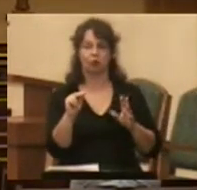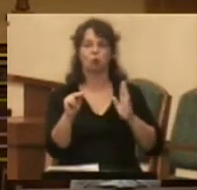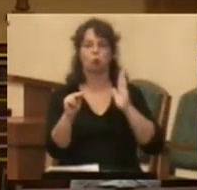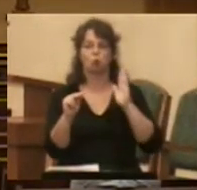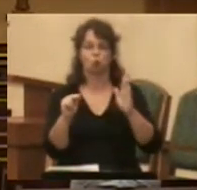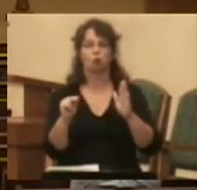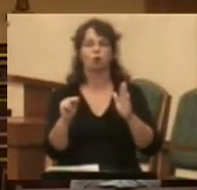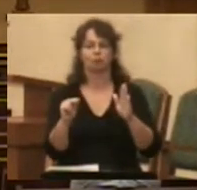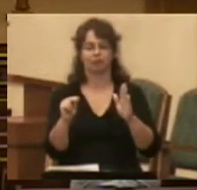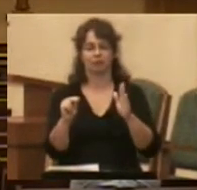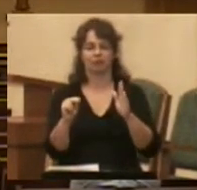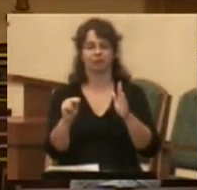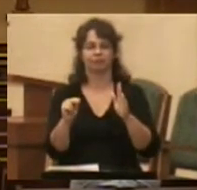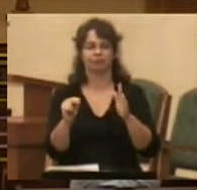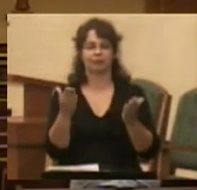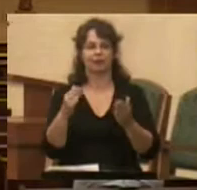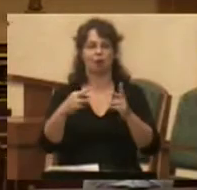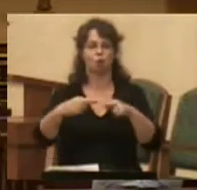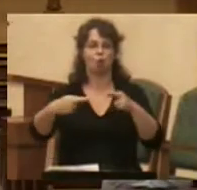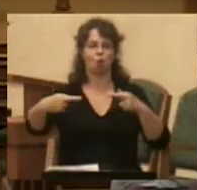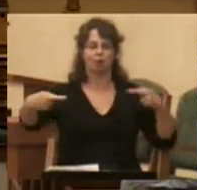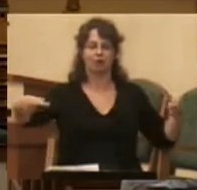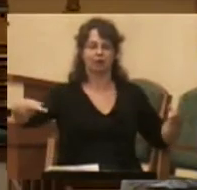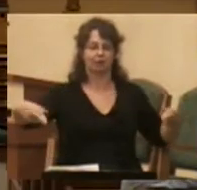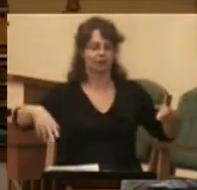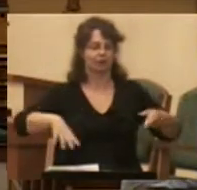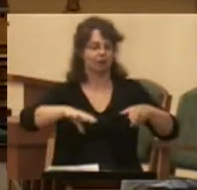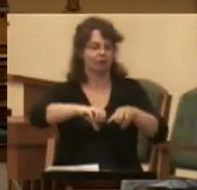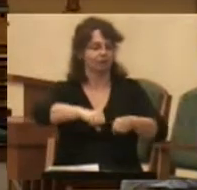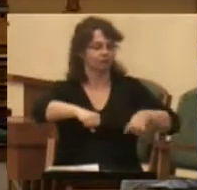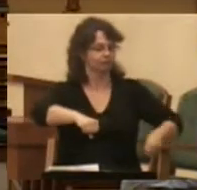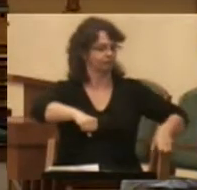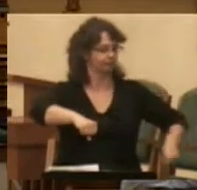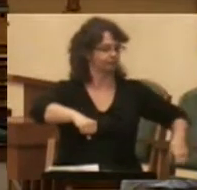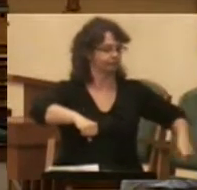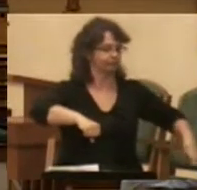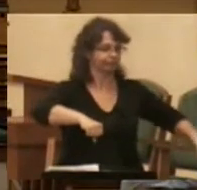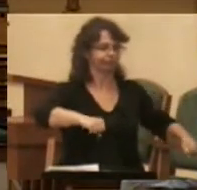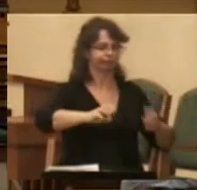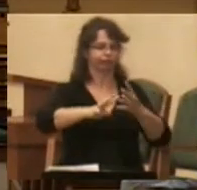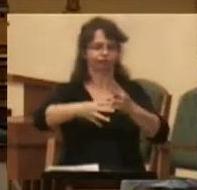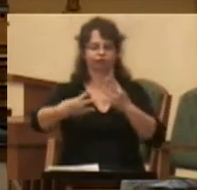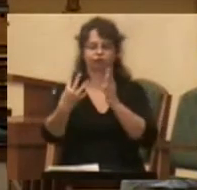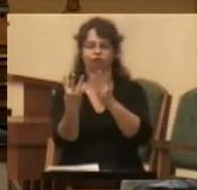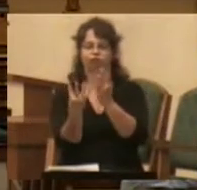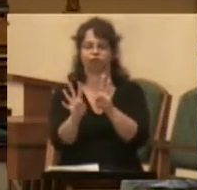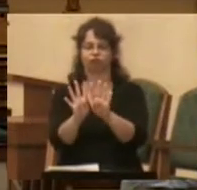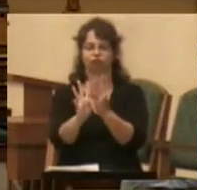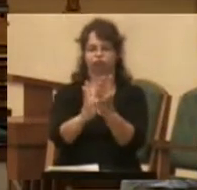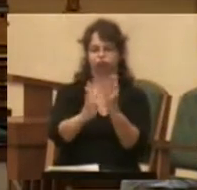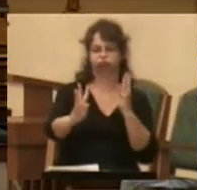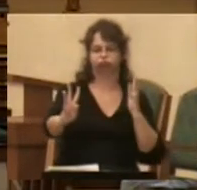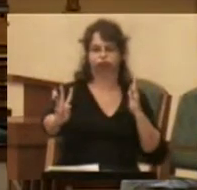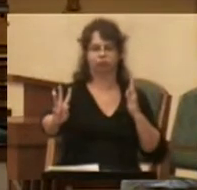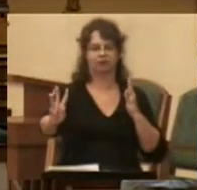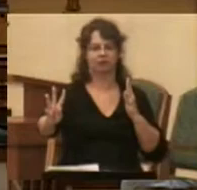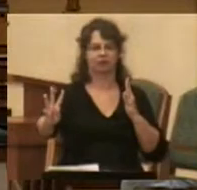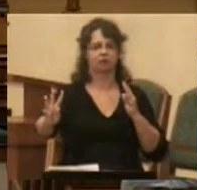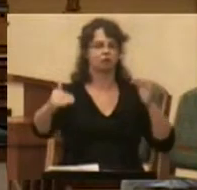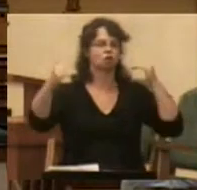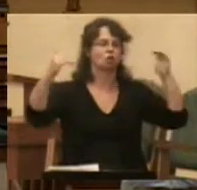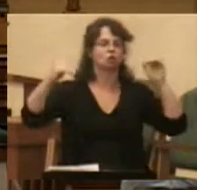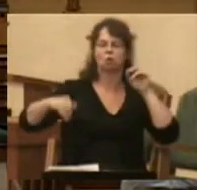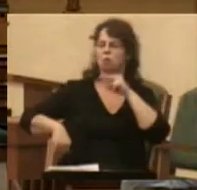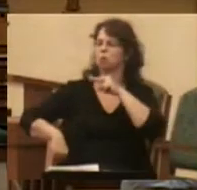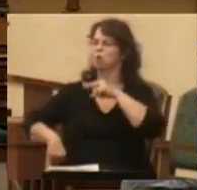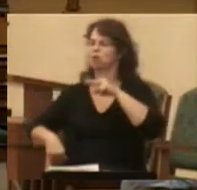children hang on to a rope as they walk along the sidewalk? Won't the adults be looking at every kid to make sure